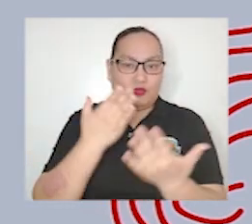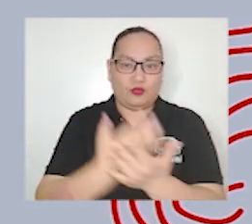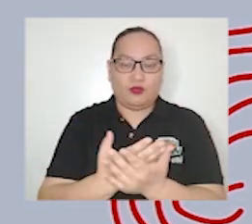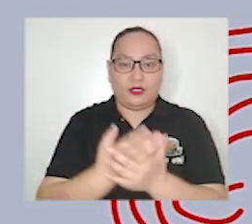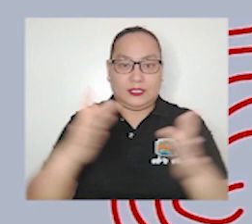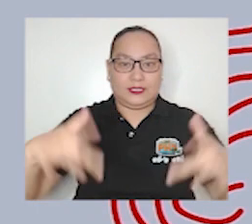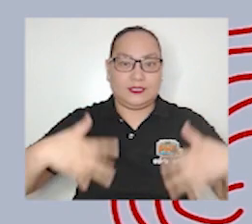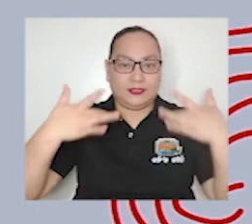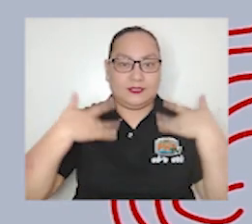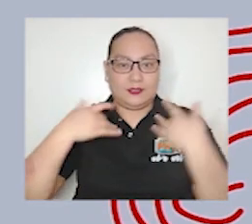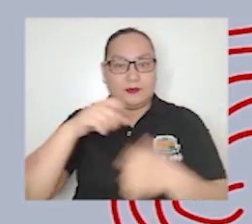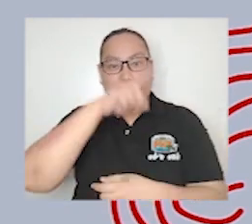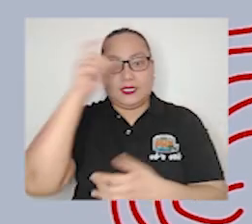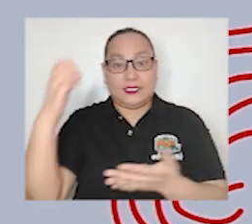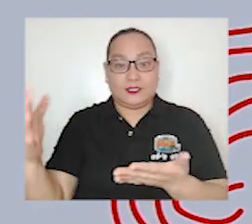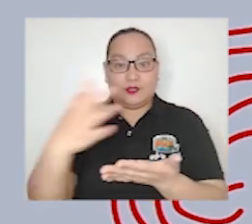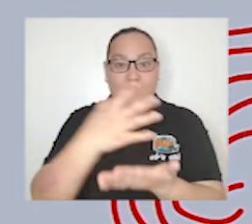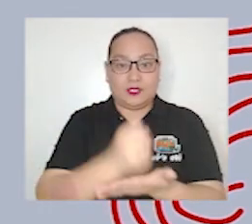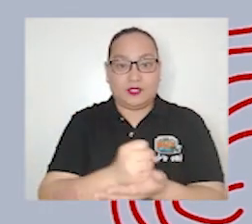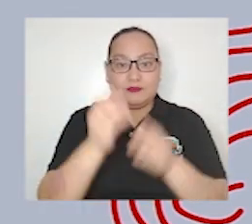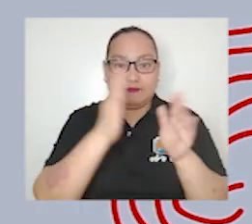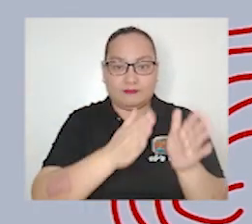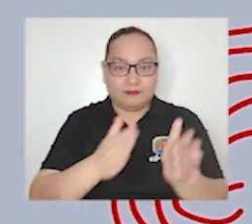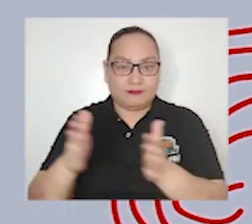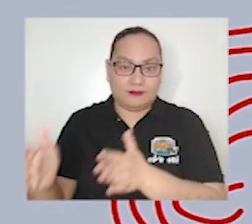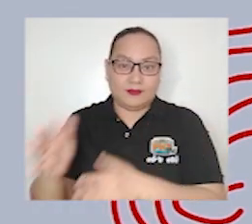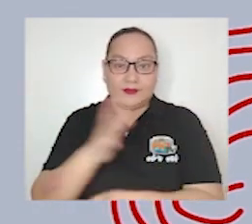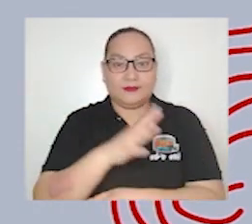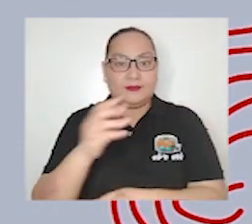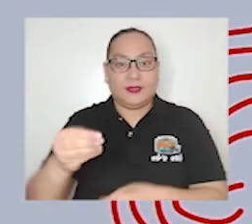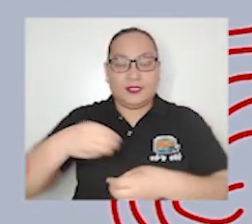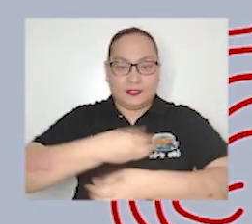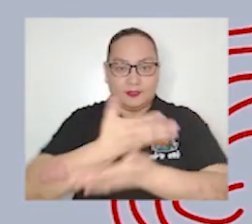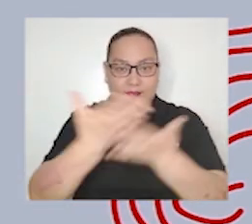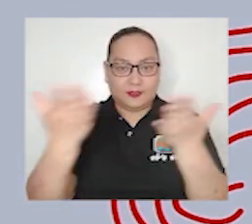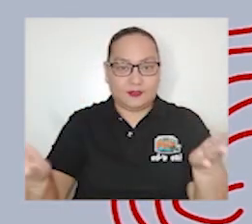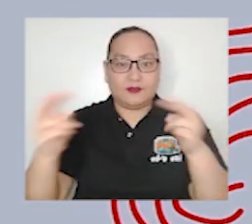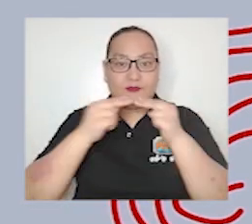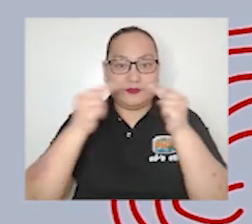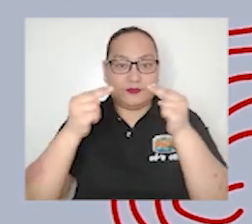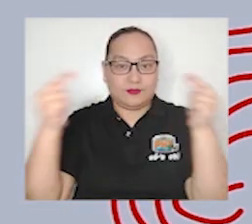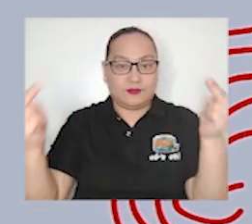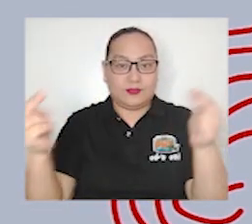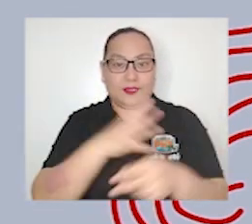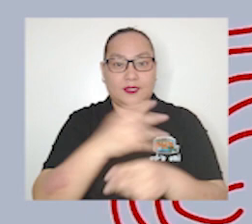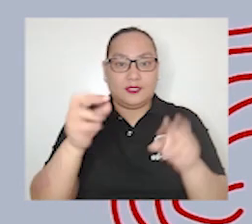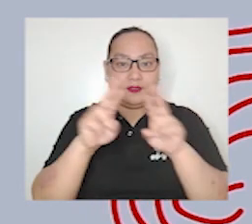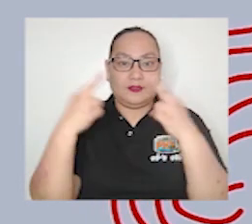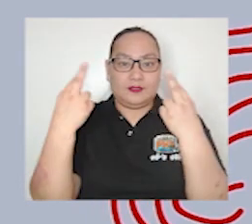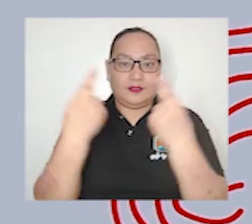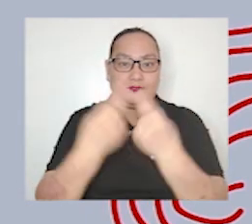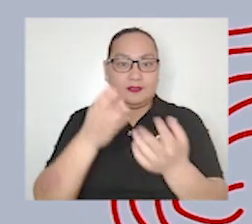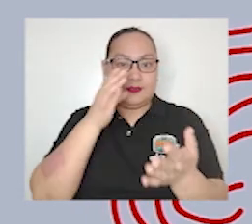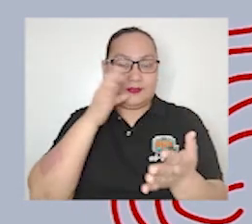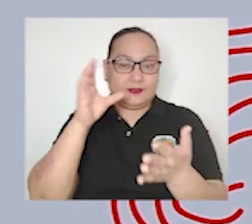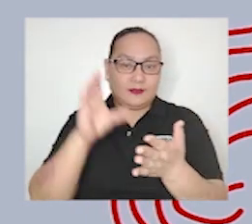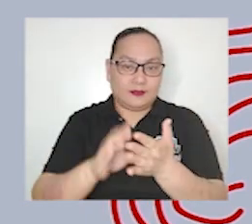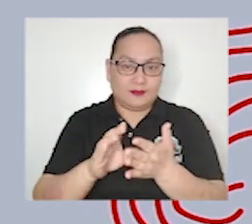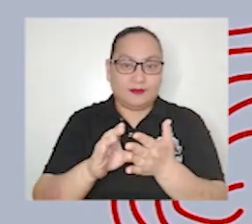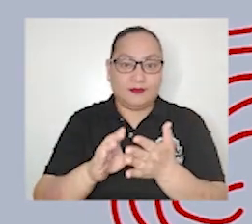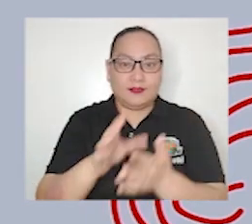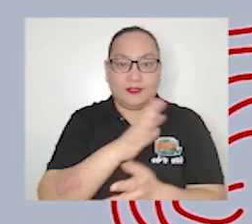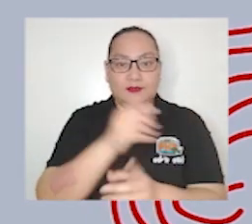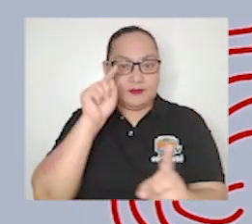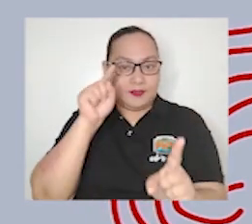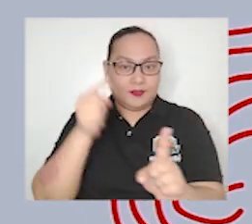because it's the collection preparation and distribution of news and related commentary and